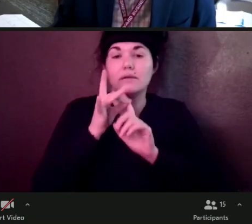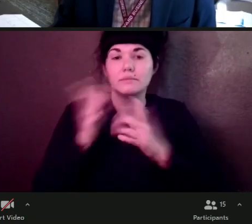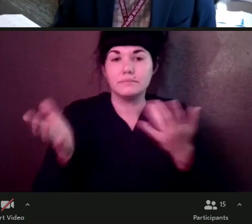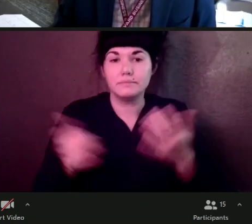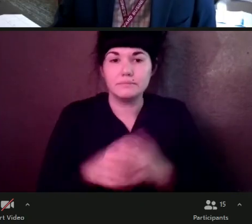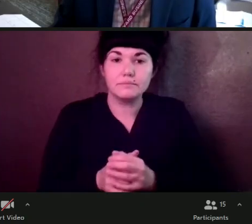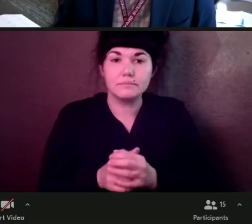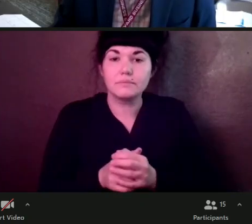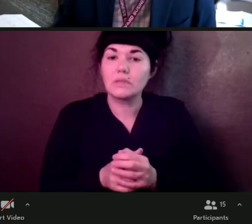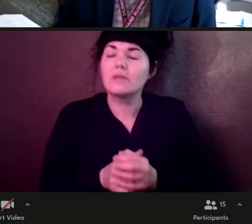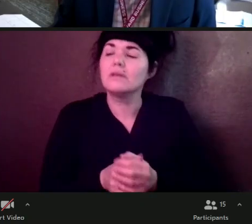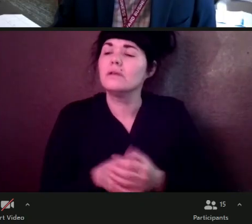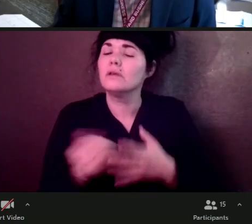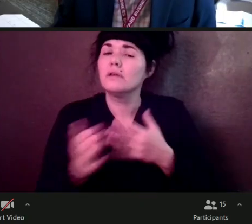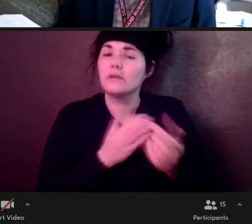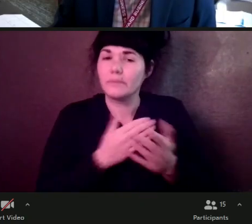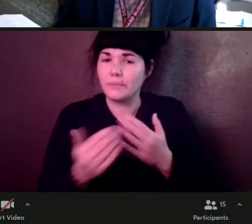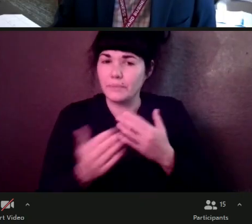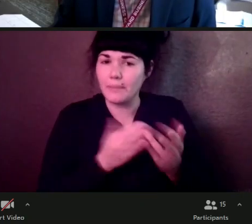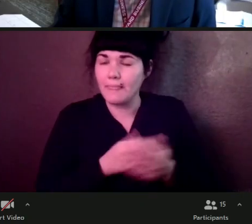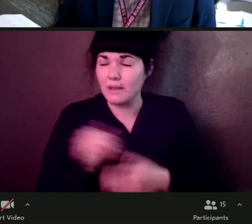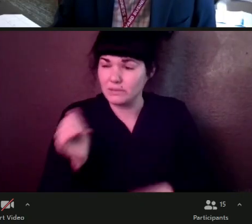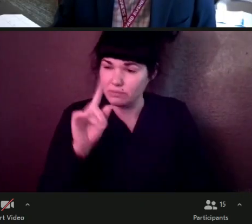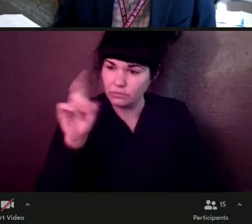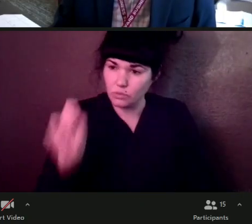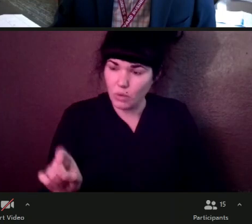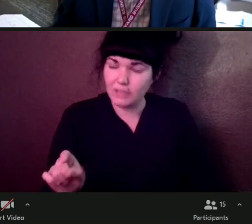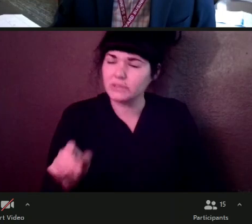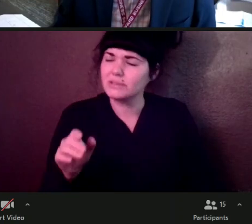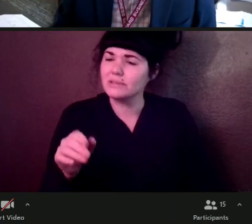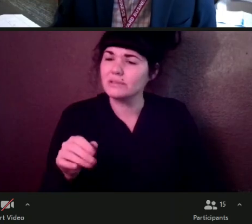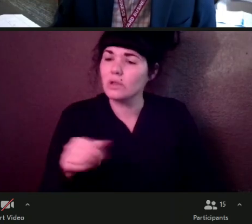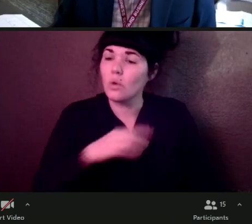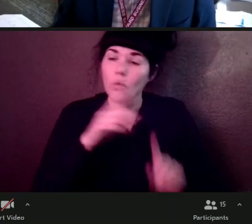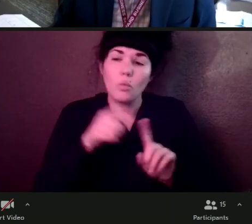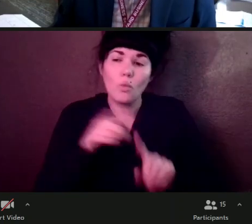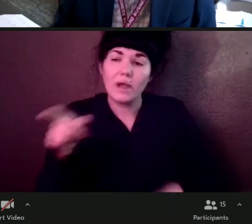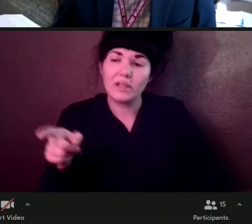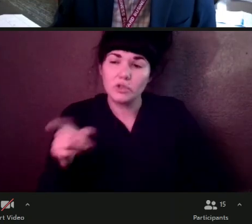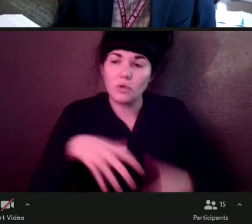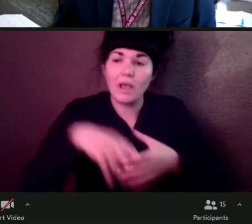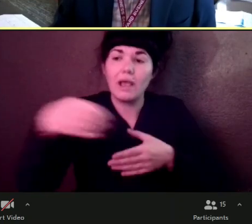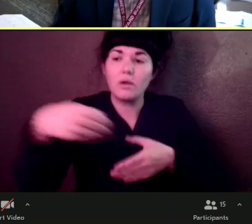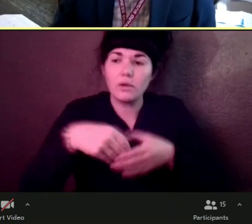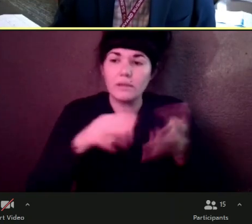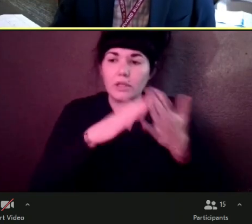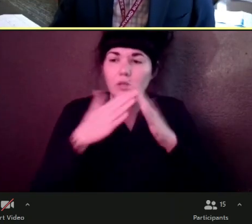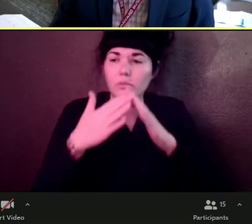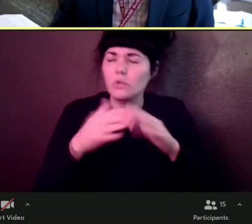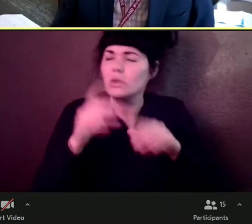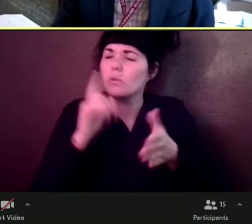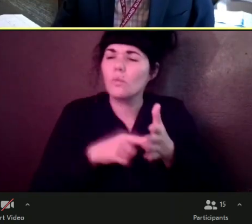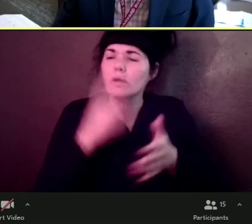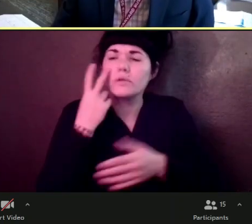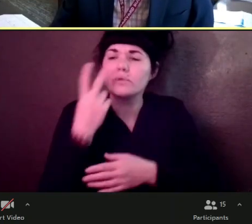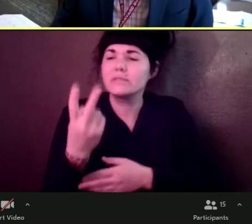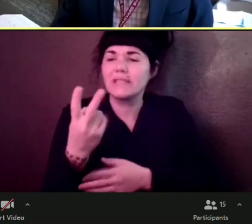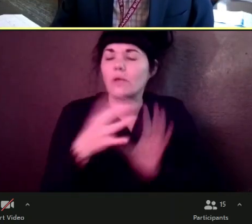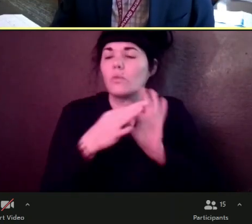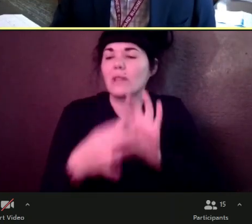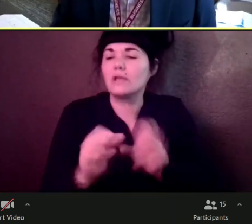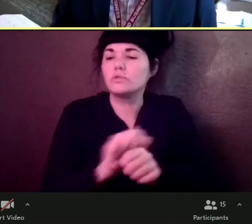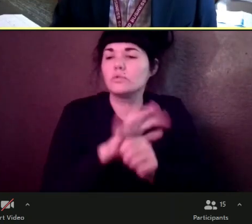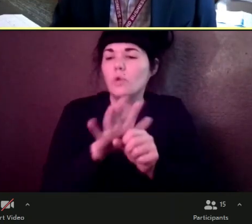What are you seeing, um, out there and with respect to COVID and especially with respect to this variant? Yeah. So we've been, we've been,